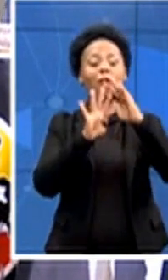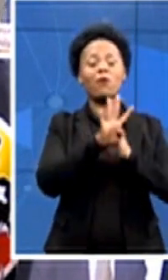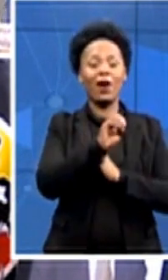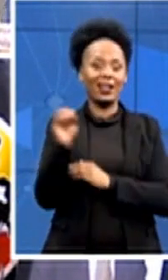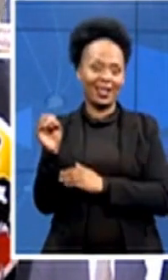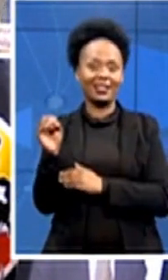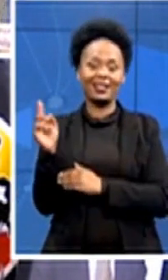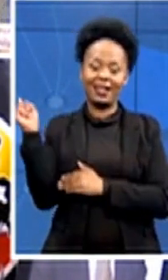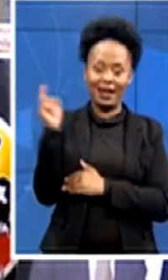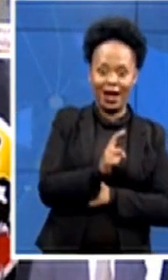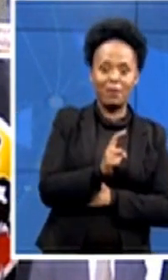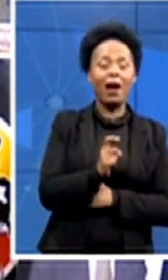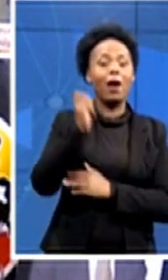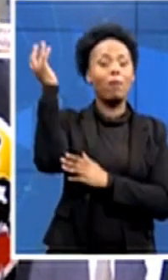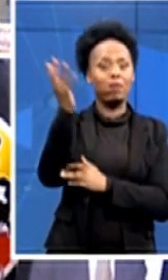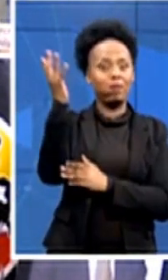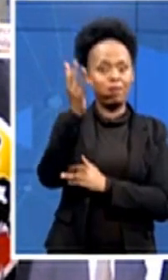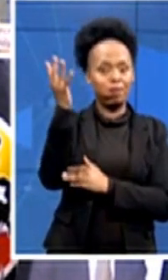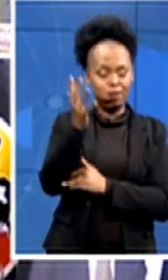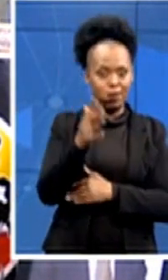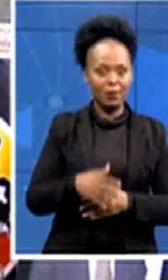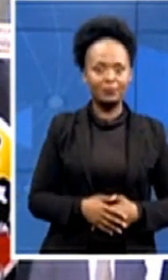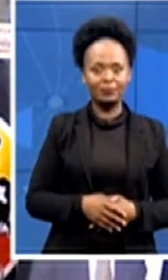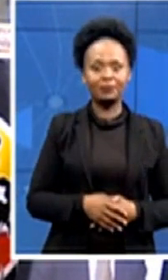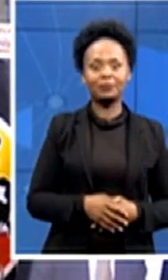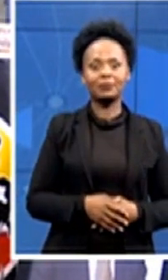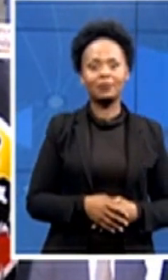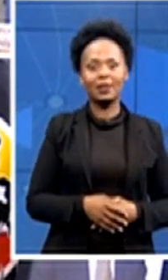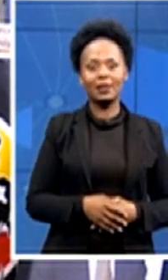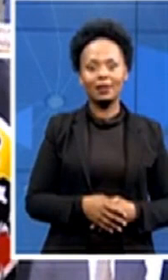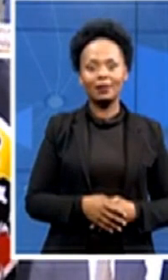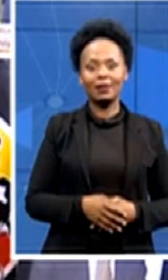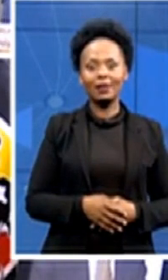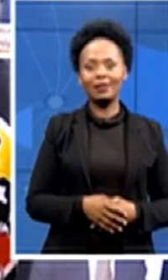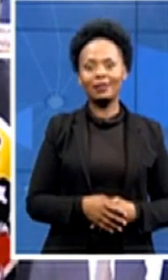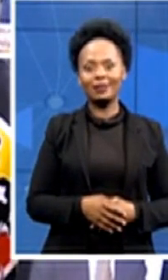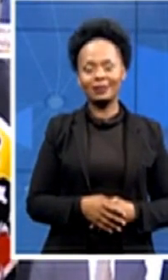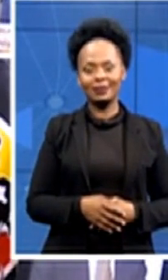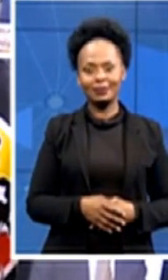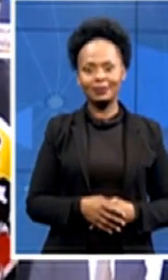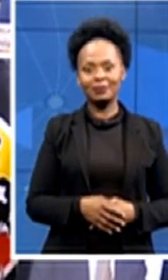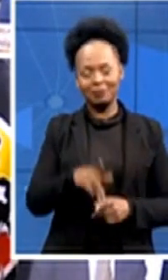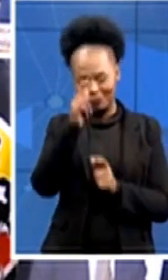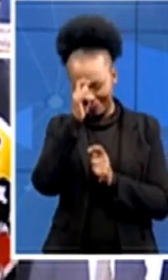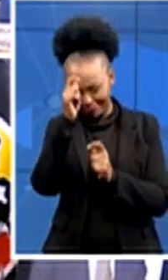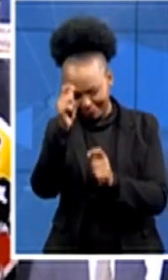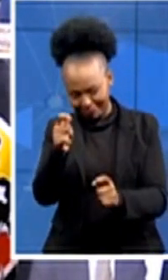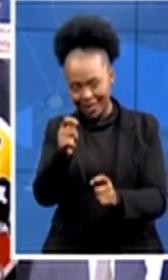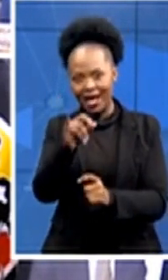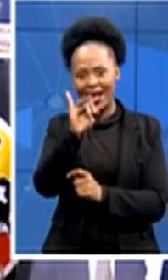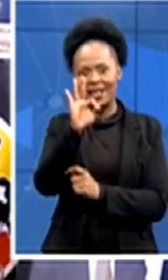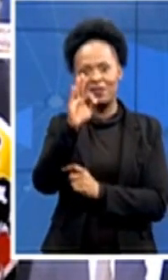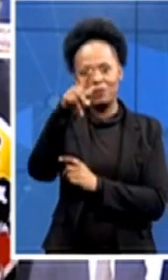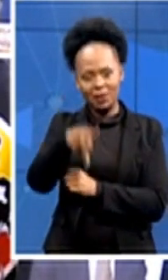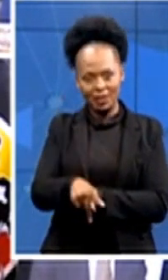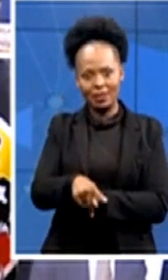I also want to acknowledge the members of parliament who are actually present here Honorable Liesel van der Meve